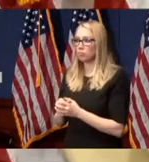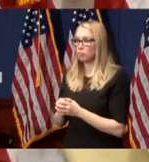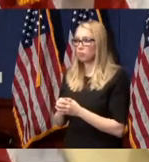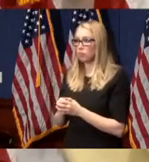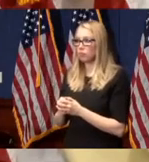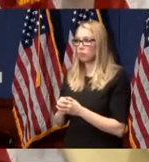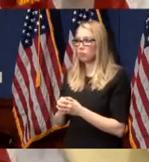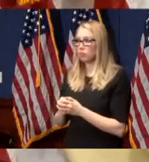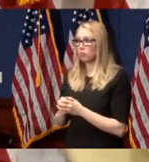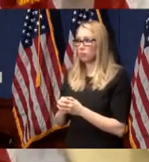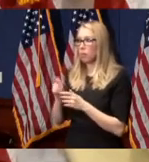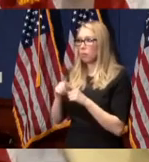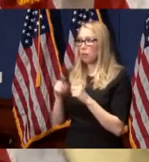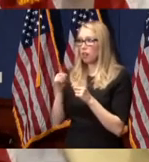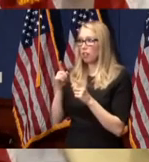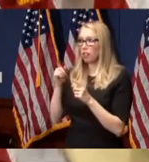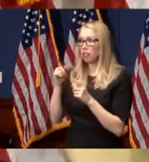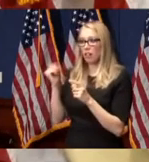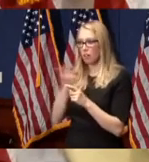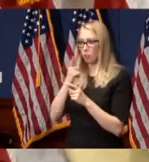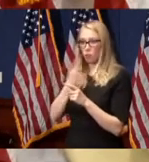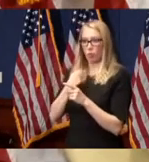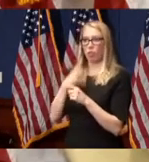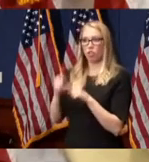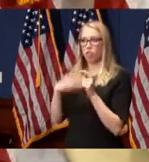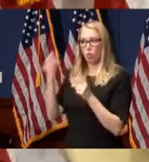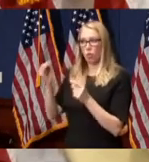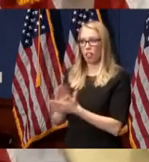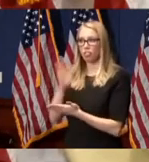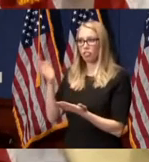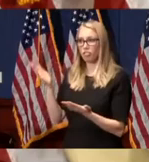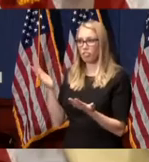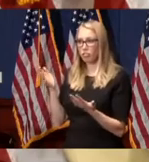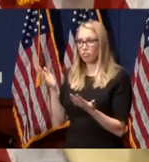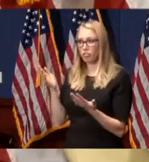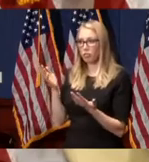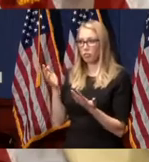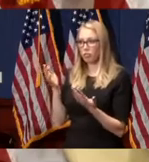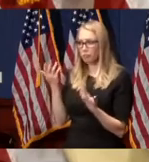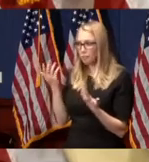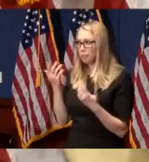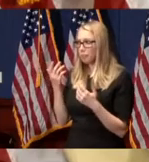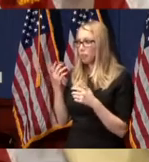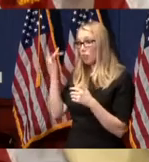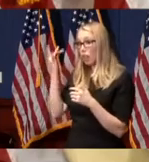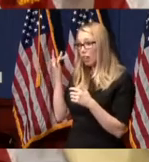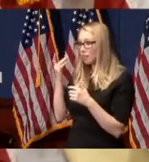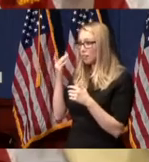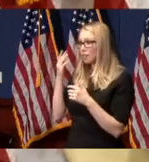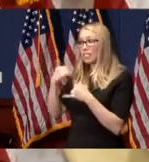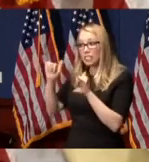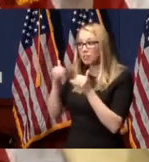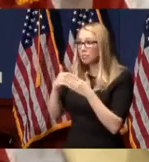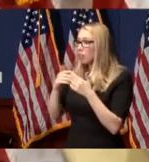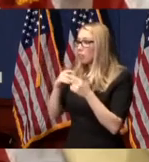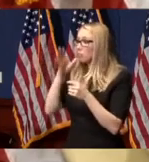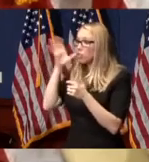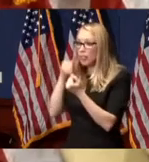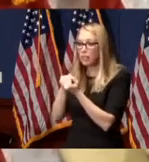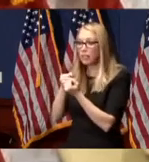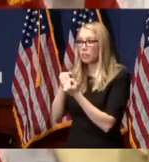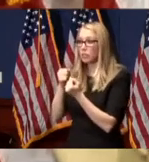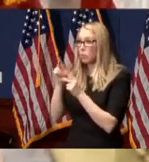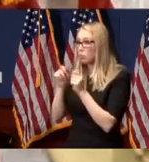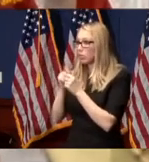everyone was telling me I couldn't go to college. Why? Stemmed from advocacy efforts from parents of children with